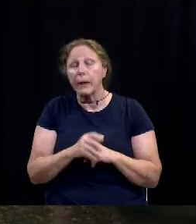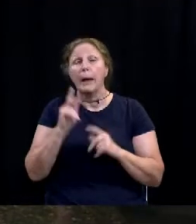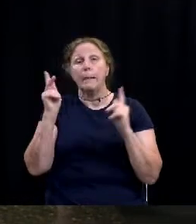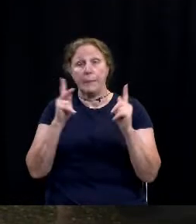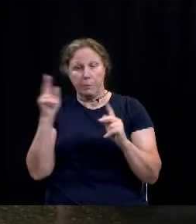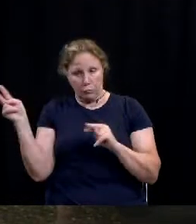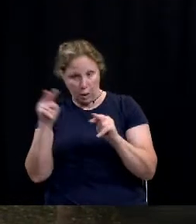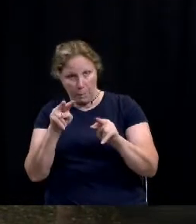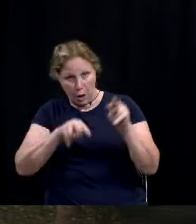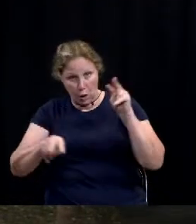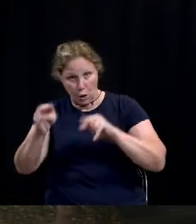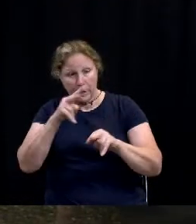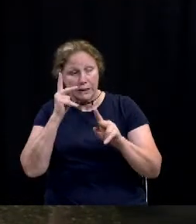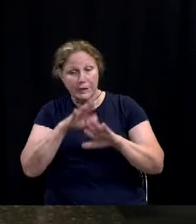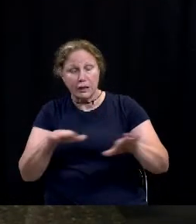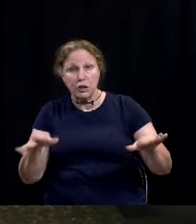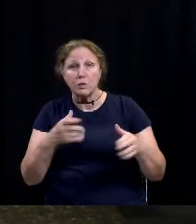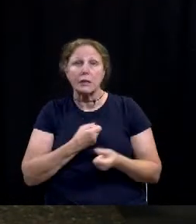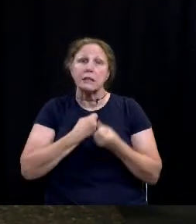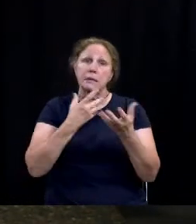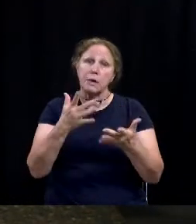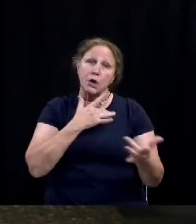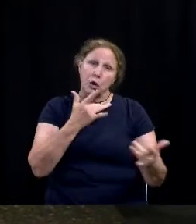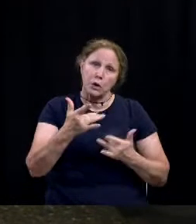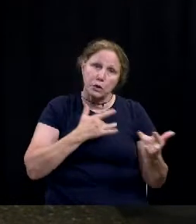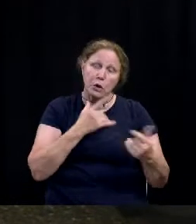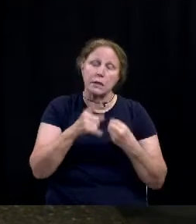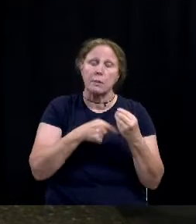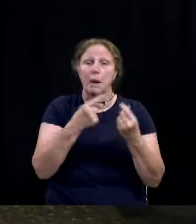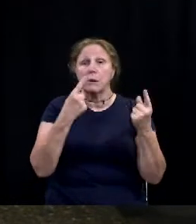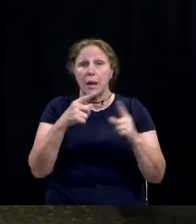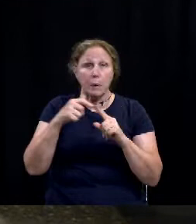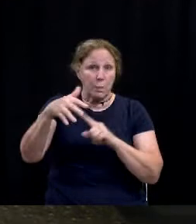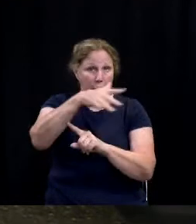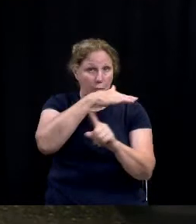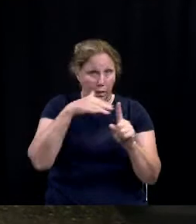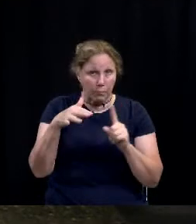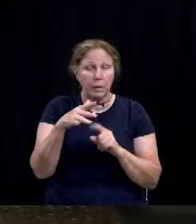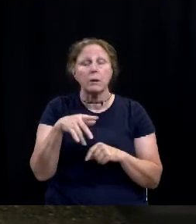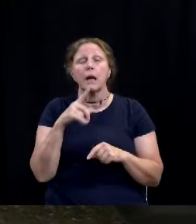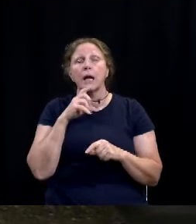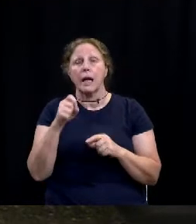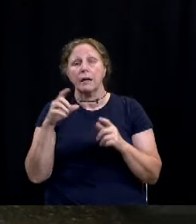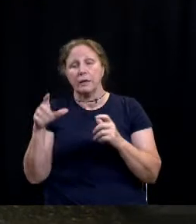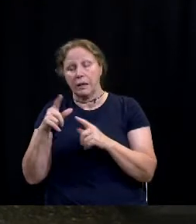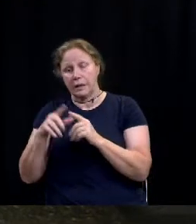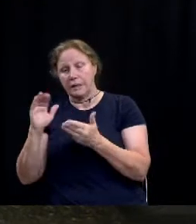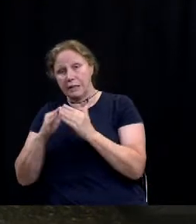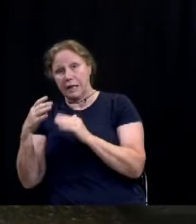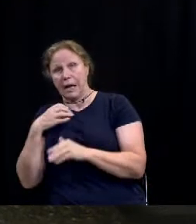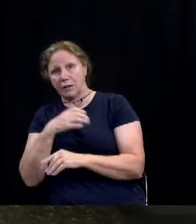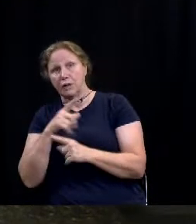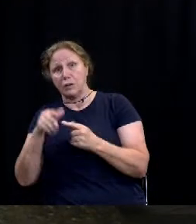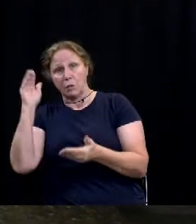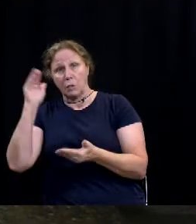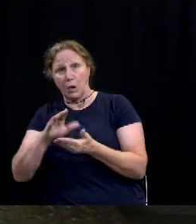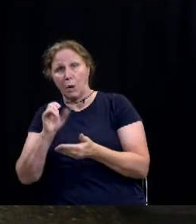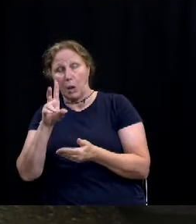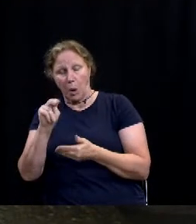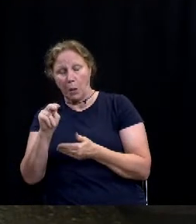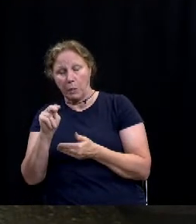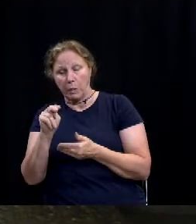this exhibit and observe the children express their deep concern with climate change. And the vigorous action by the Council to decarbonize Waco is